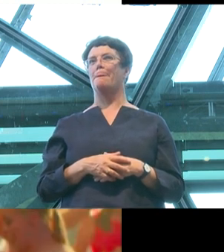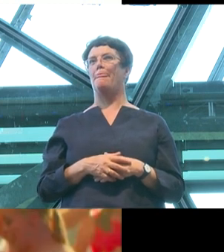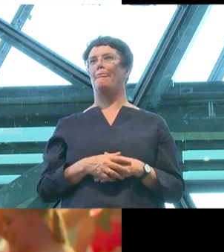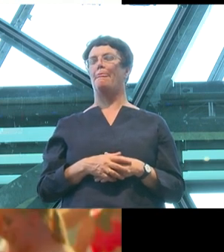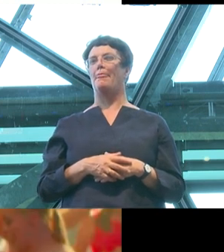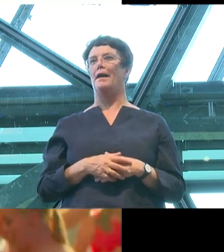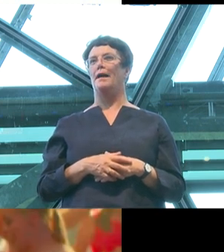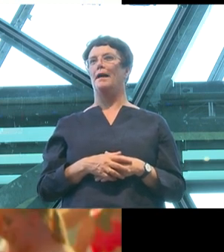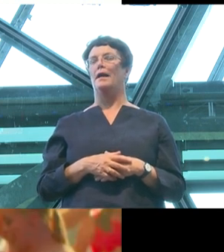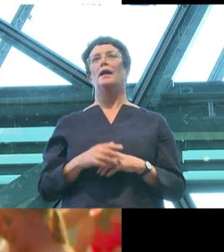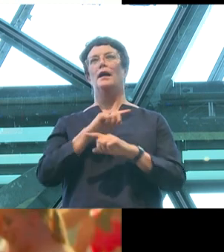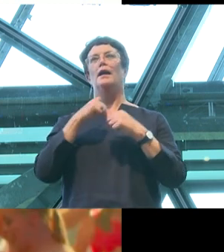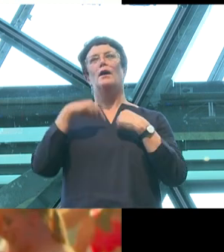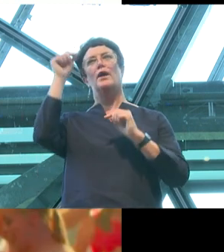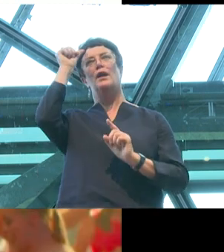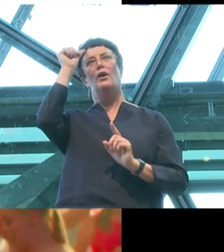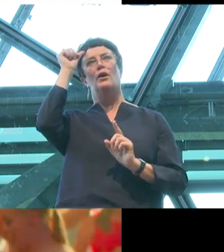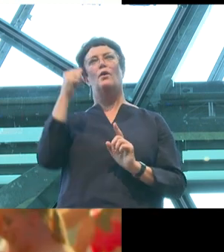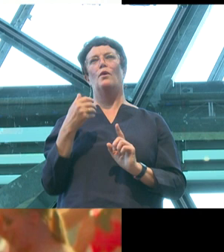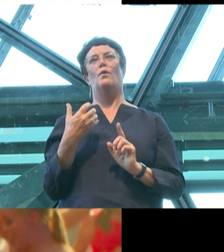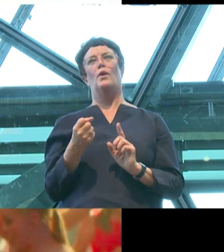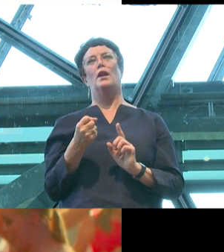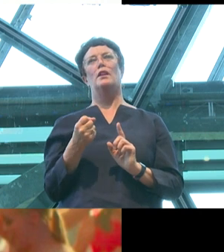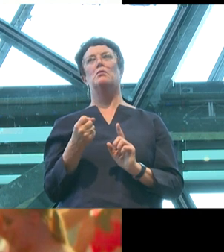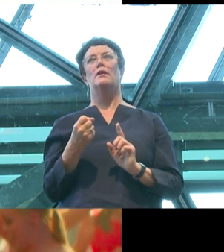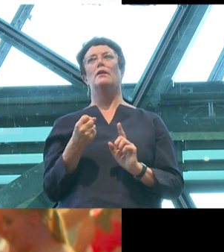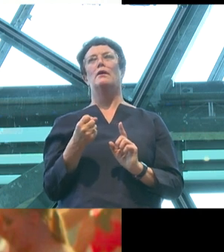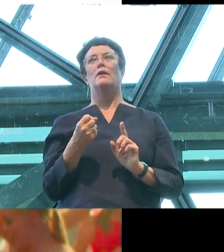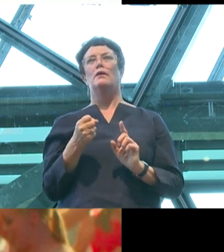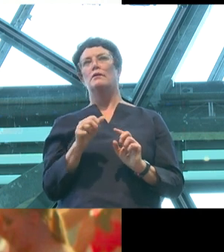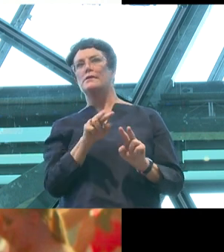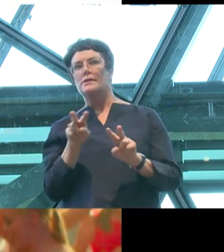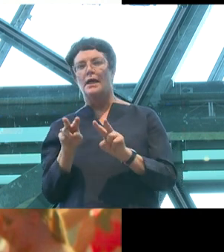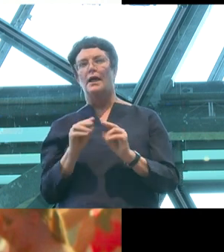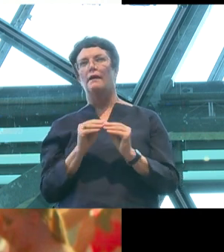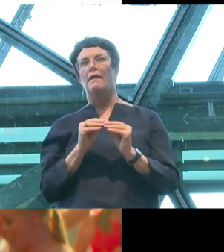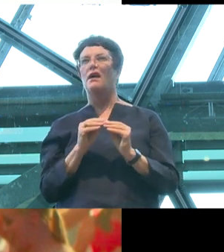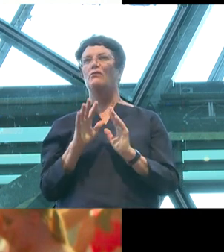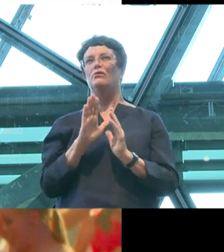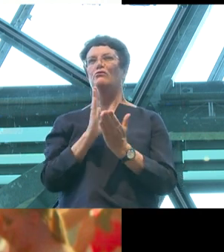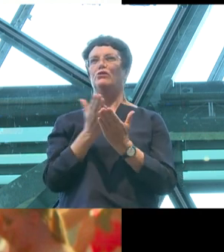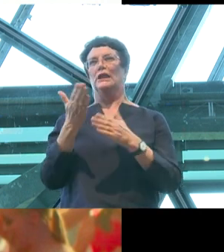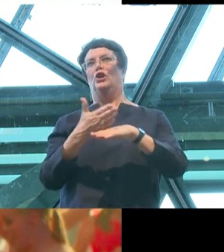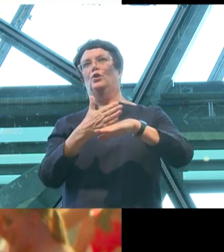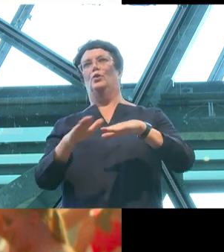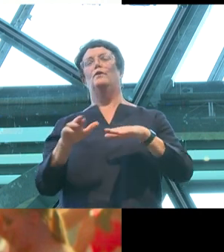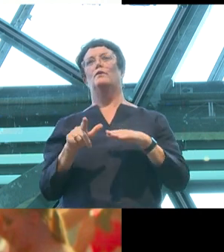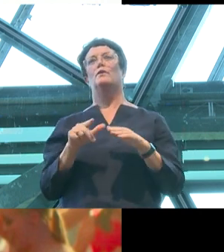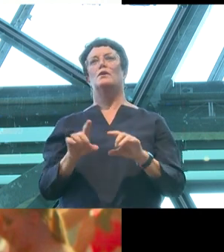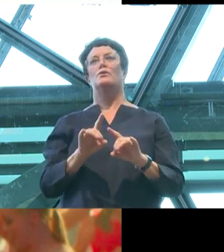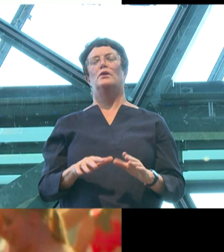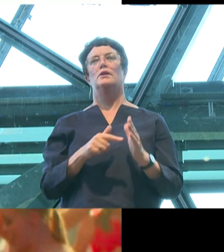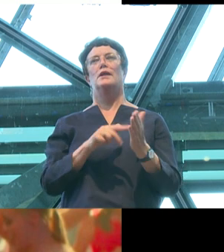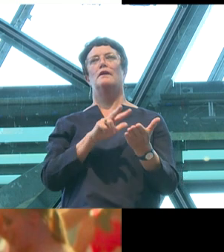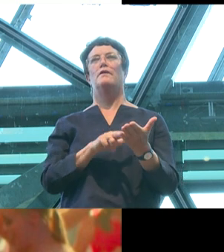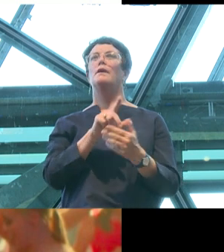We already know this will be regarded and seen as a pioneering moment in Australian TV, but it will also be seen as